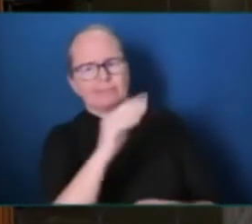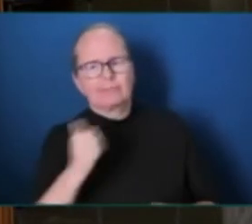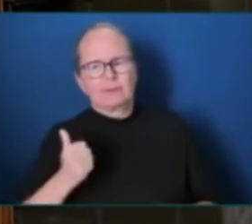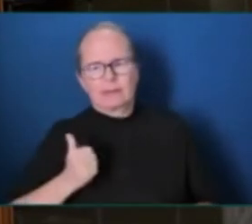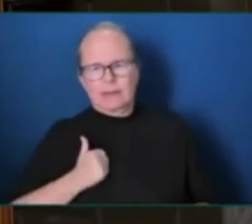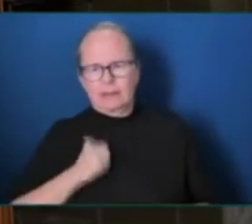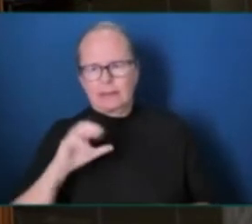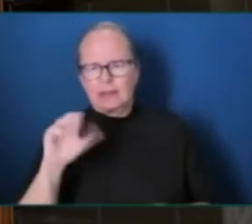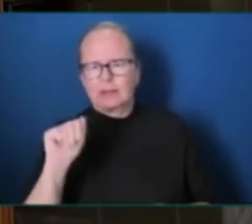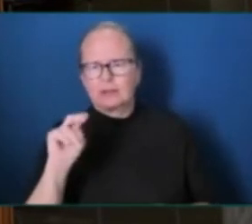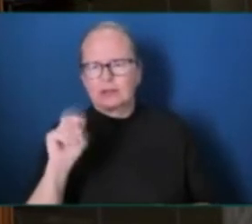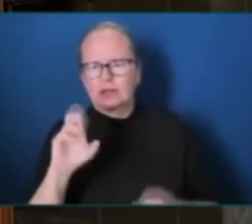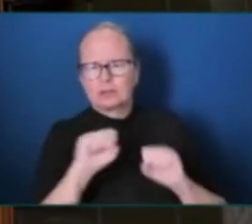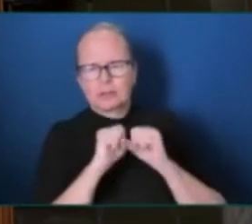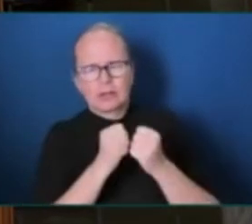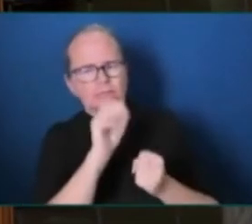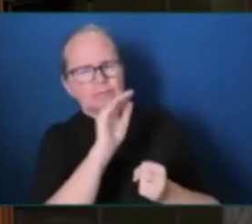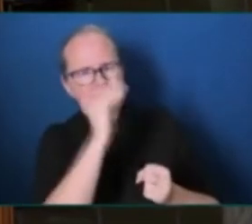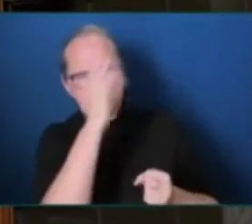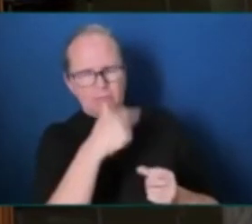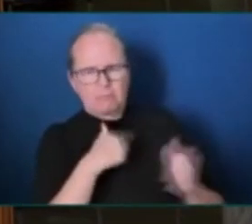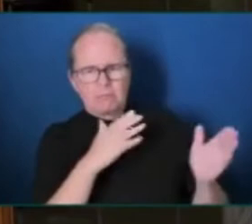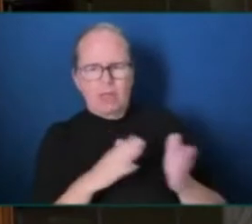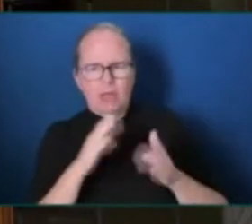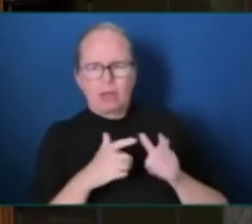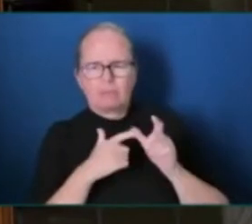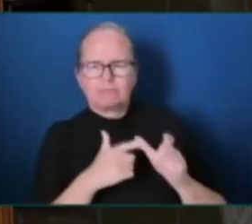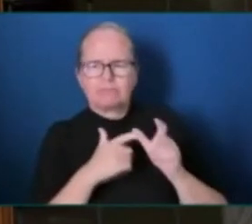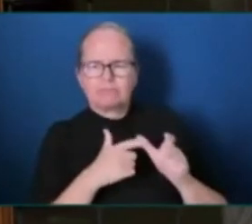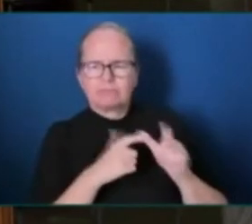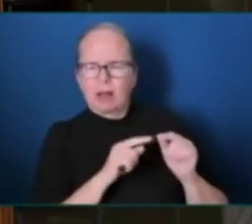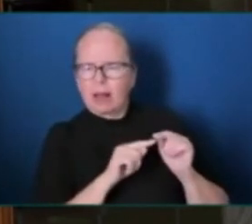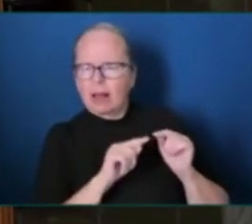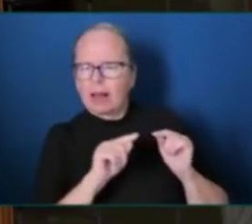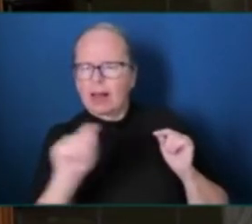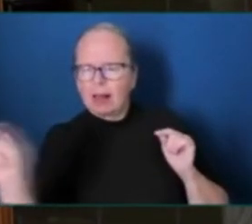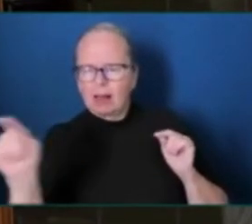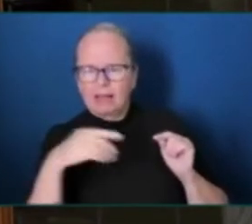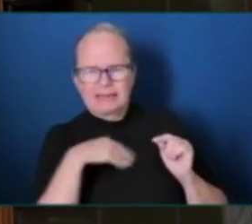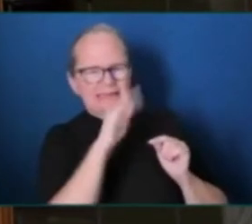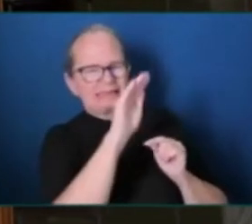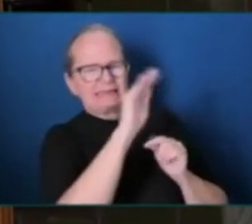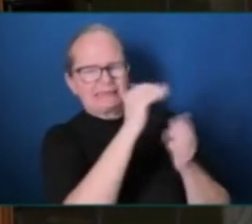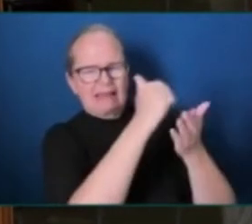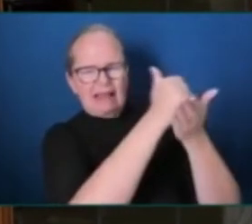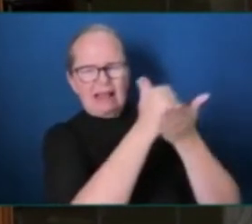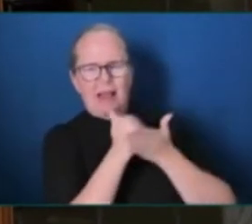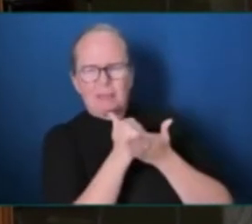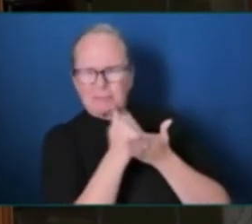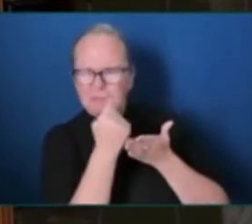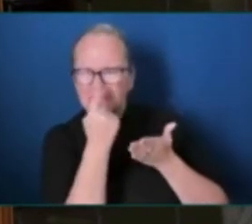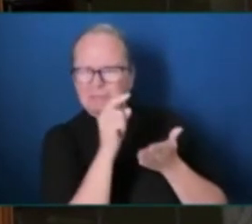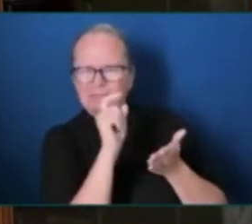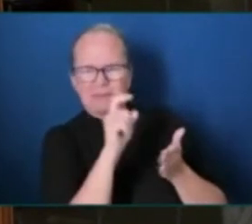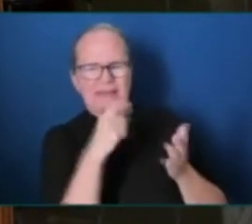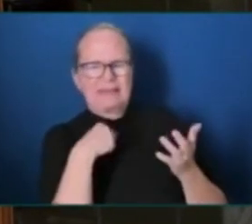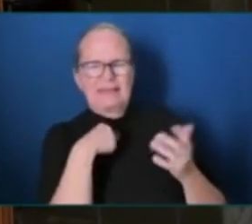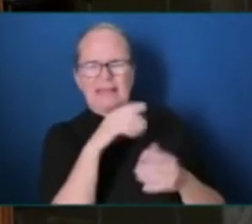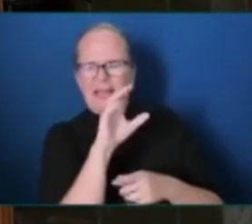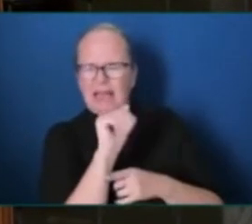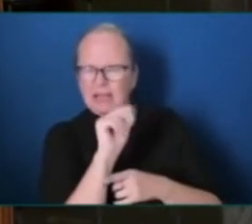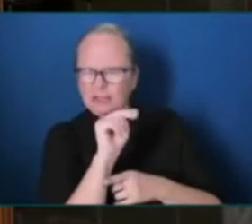The people in cancer clinics all over the world need people who believe in miracles. I'm not a dreamer, he said,